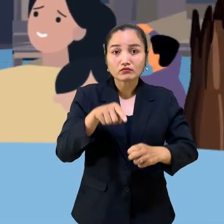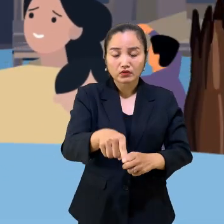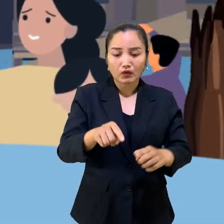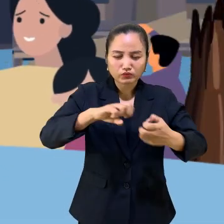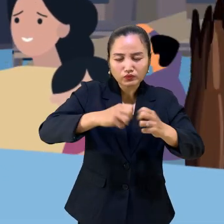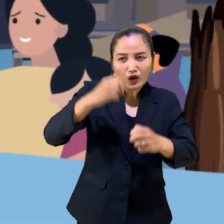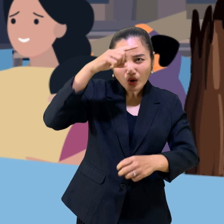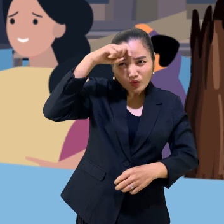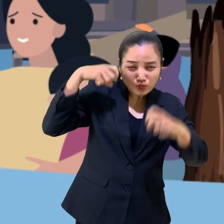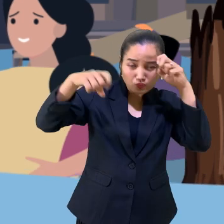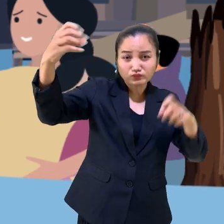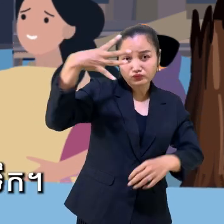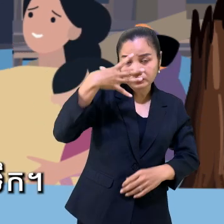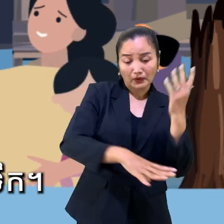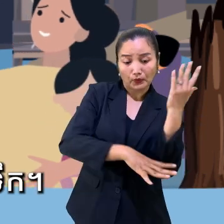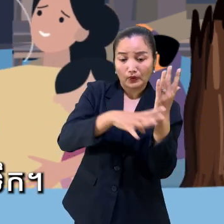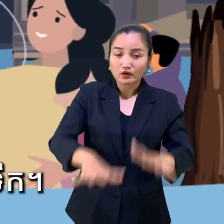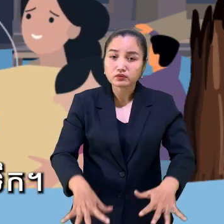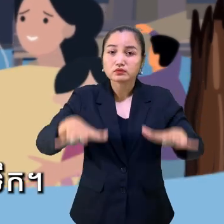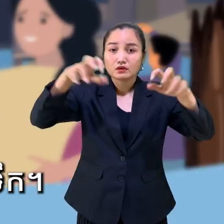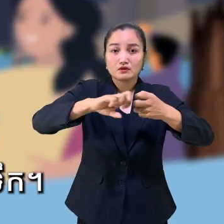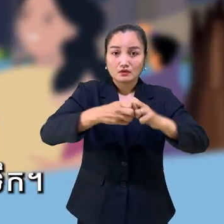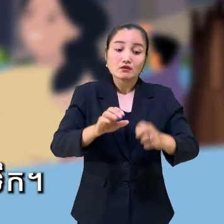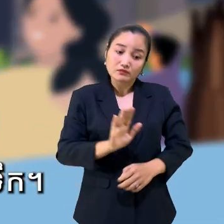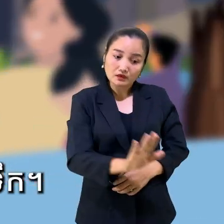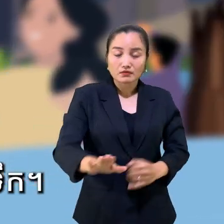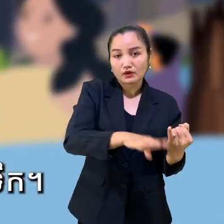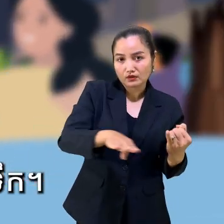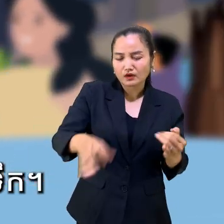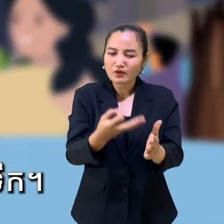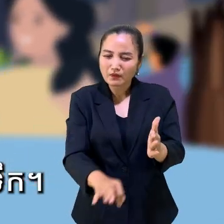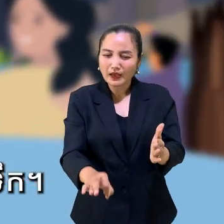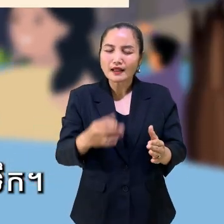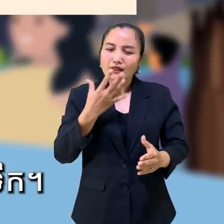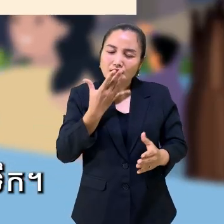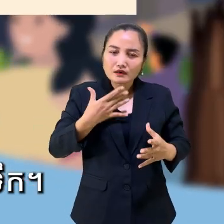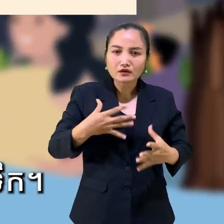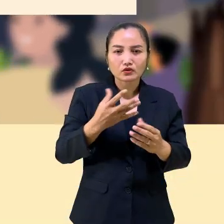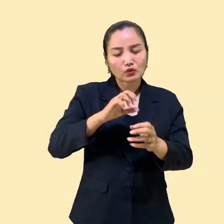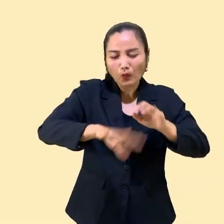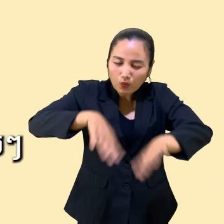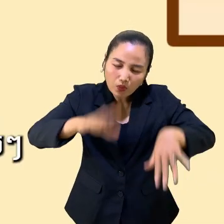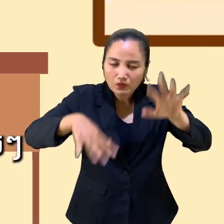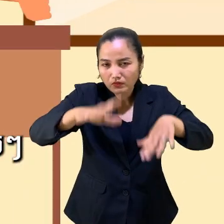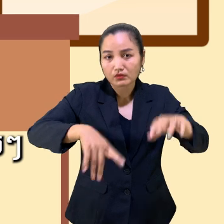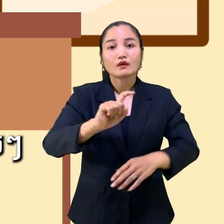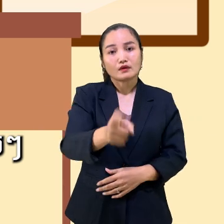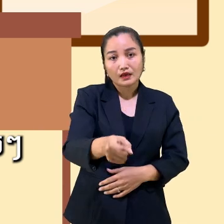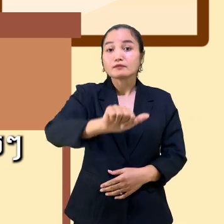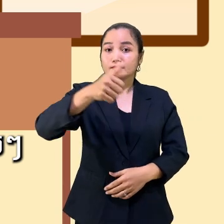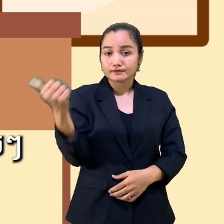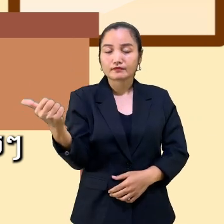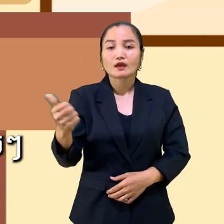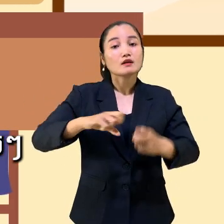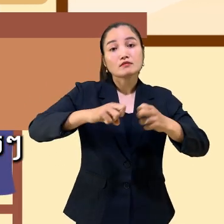extreme heat waves and flooding, which put them at risk of dehydration, injuries, and drowning. Disasters such